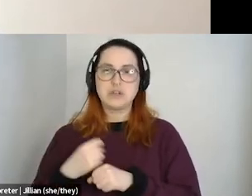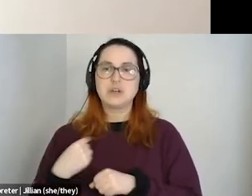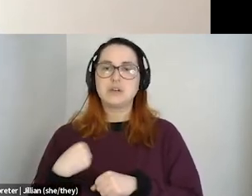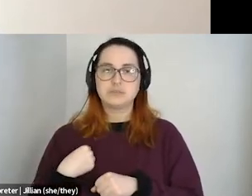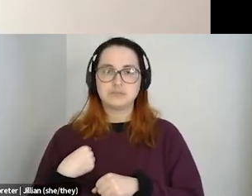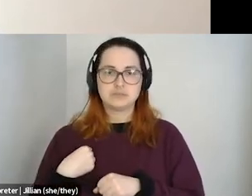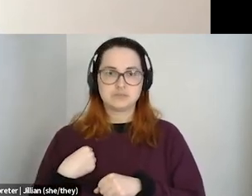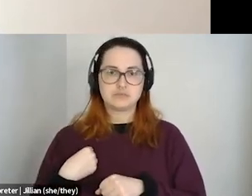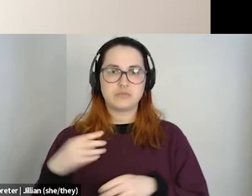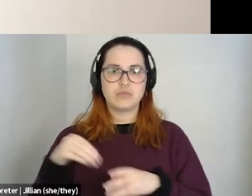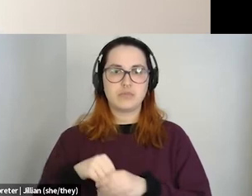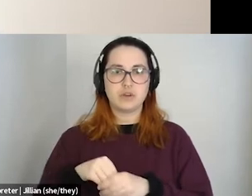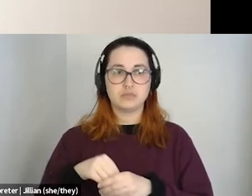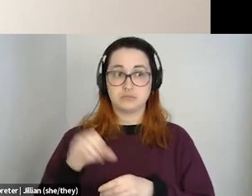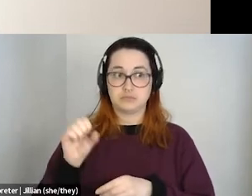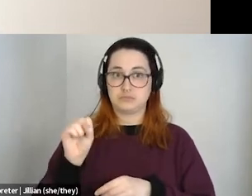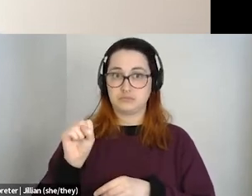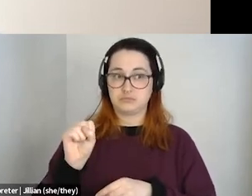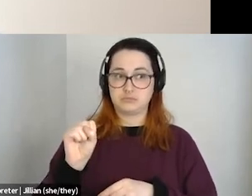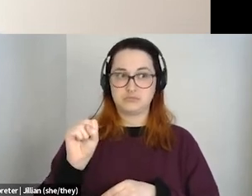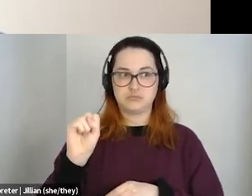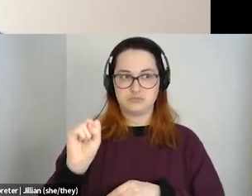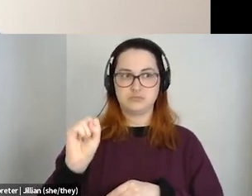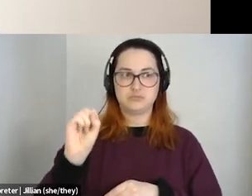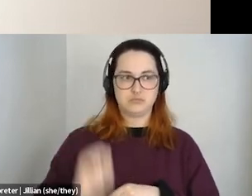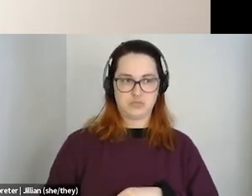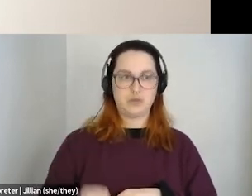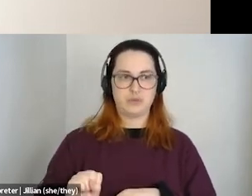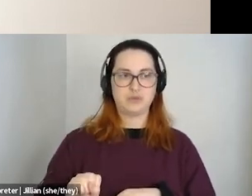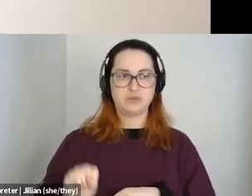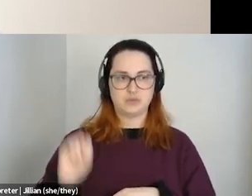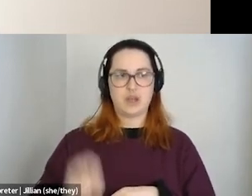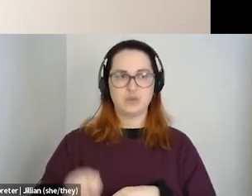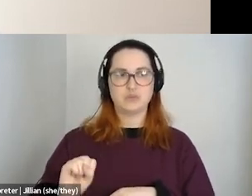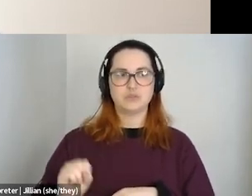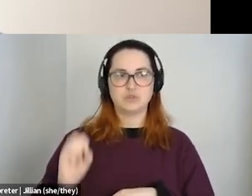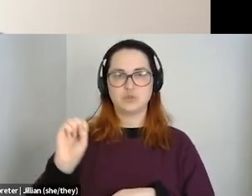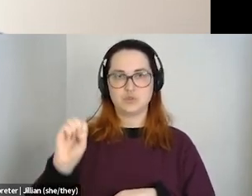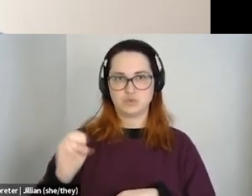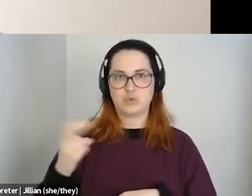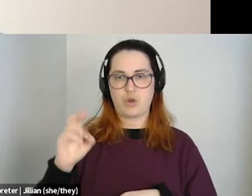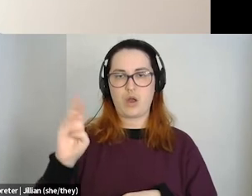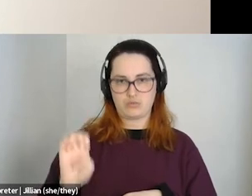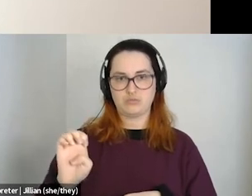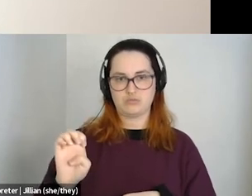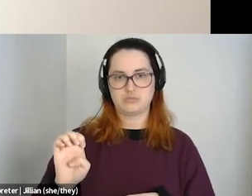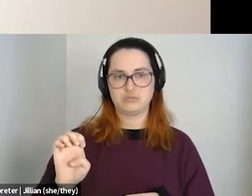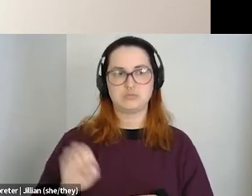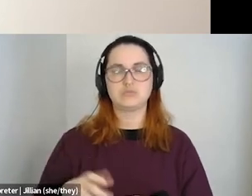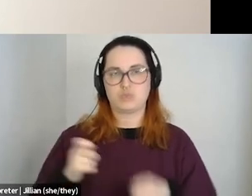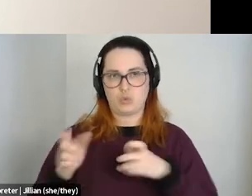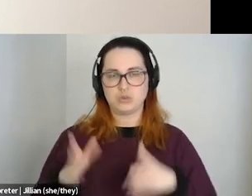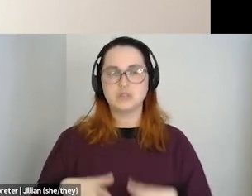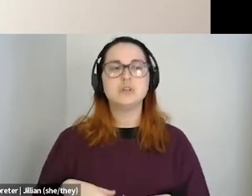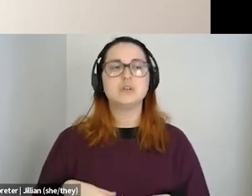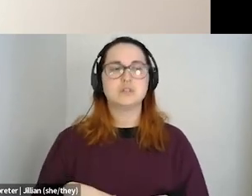program coordinator for the Youth Project. And though I don't technically work for them. I adore them all so much and I'm